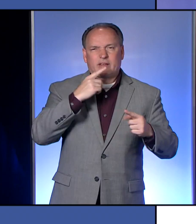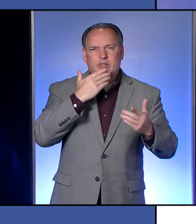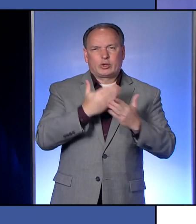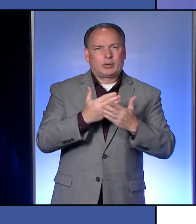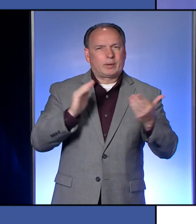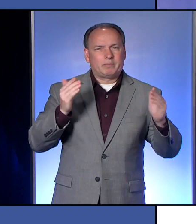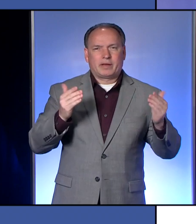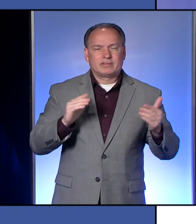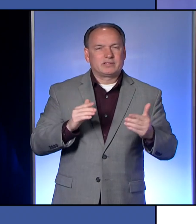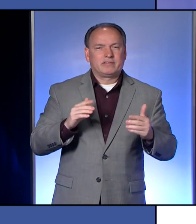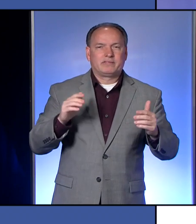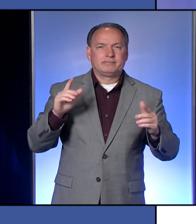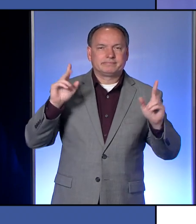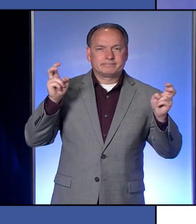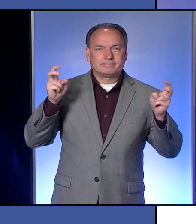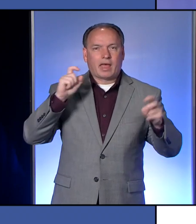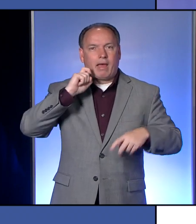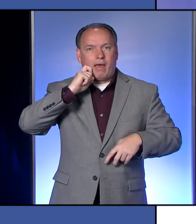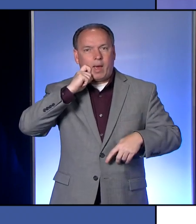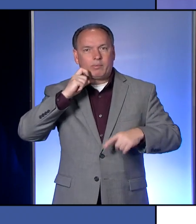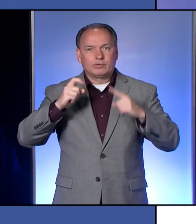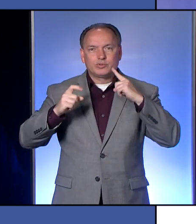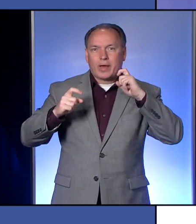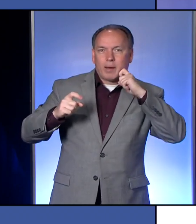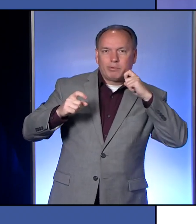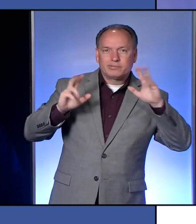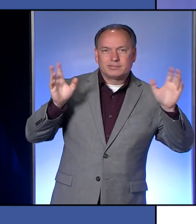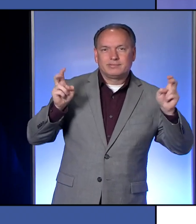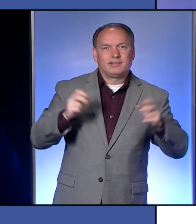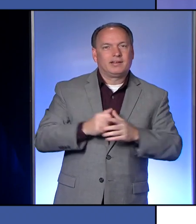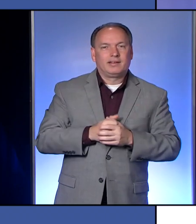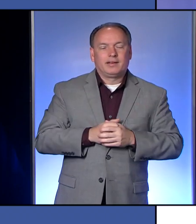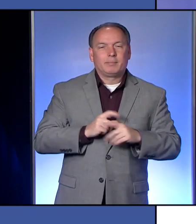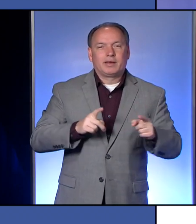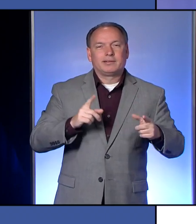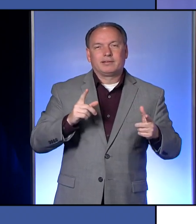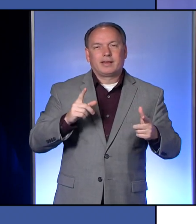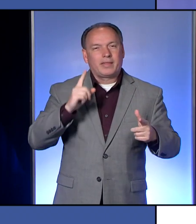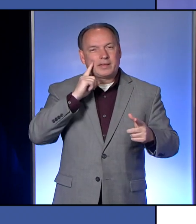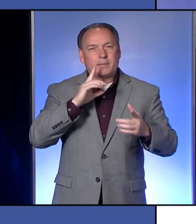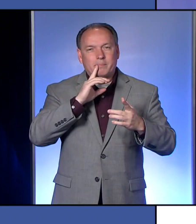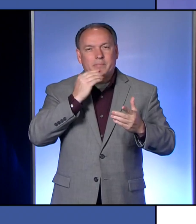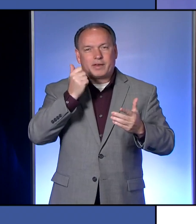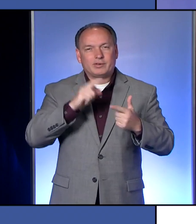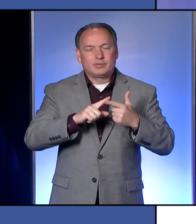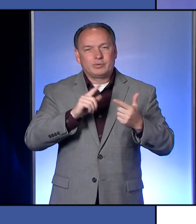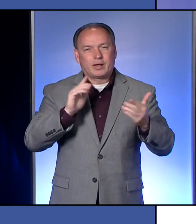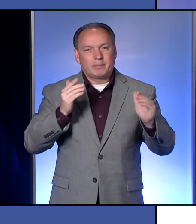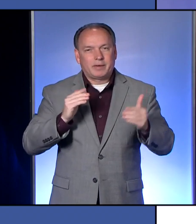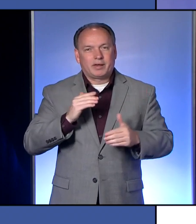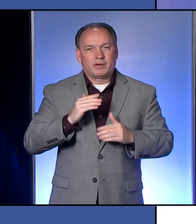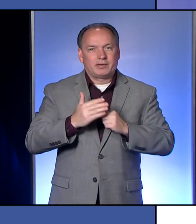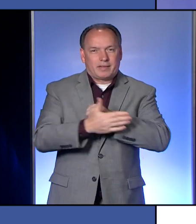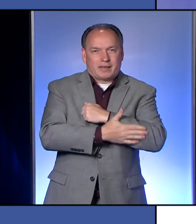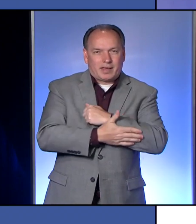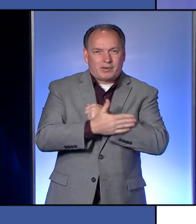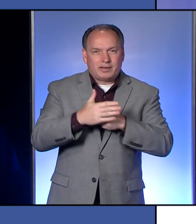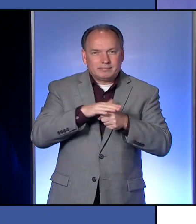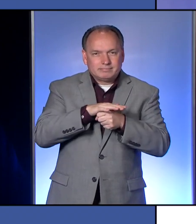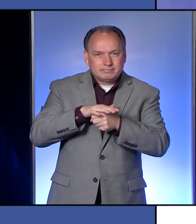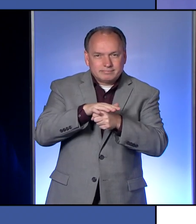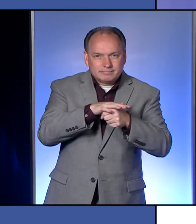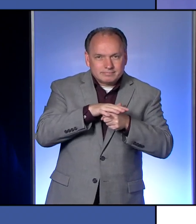comparison of apples to apples when you're looking at that. I think it's much better to take the county data. As you know,